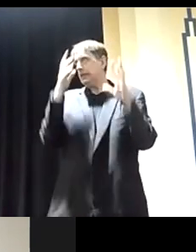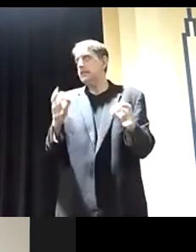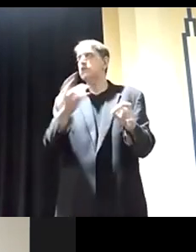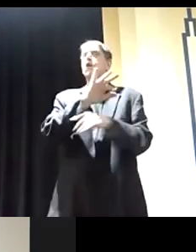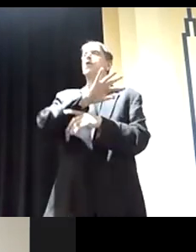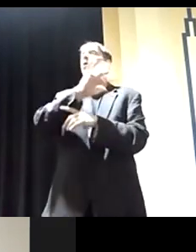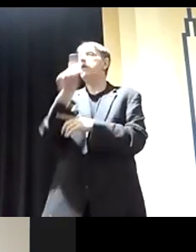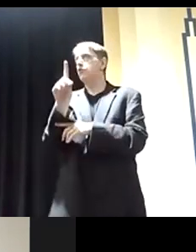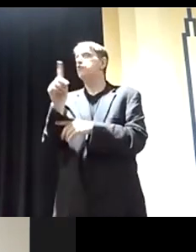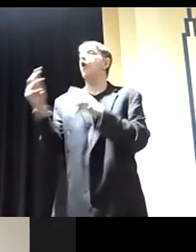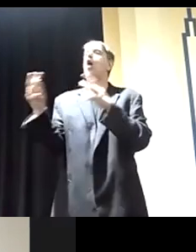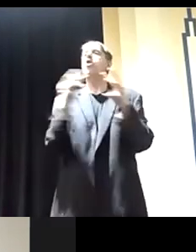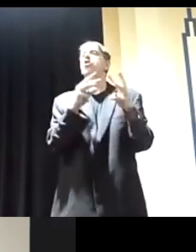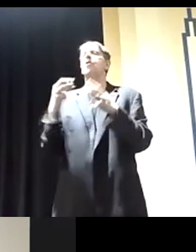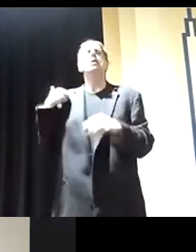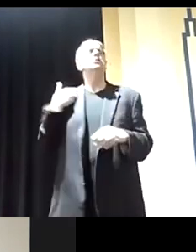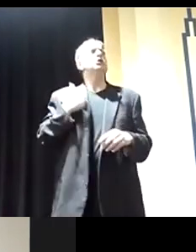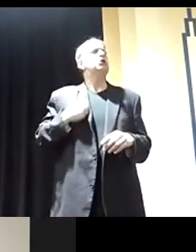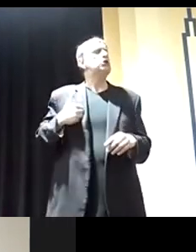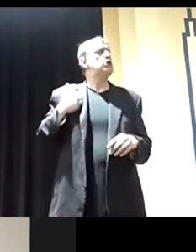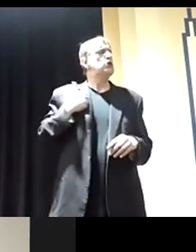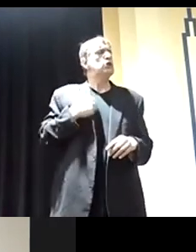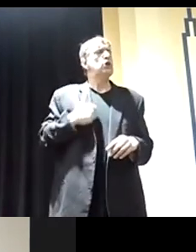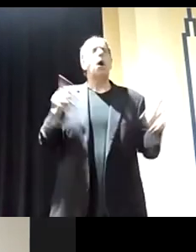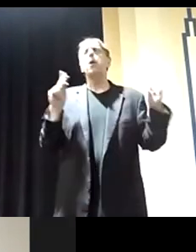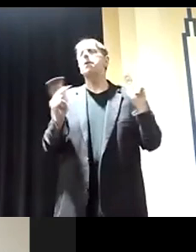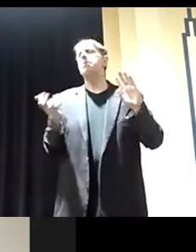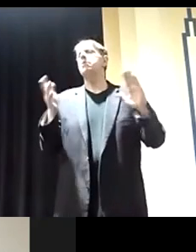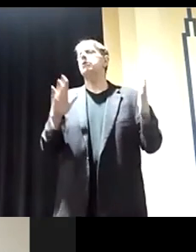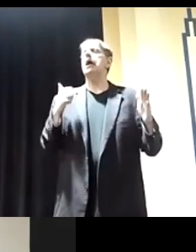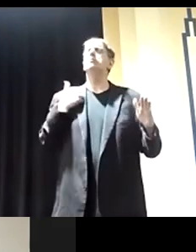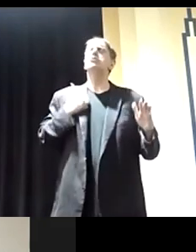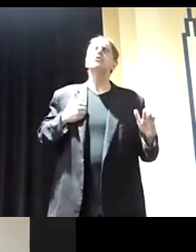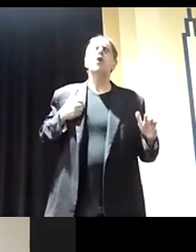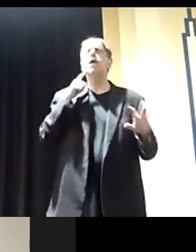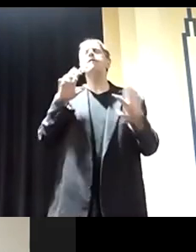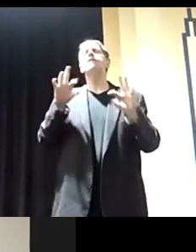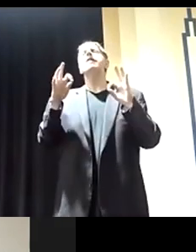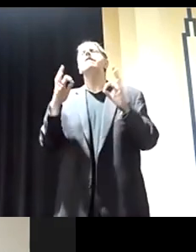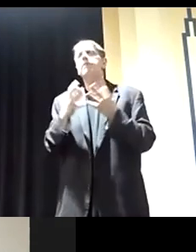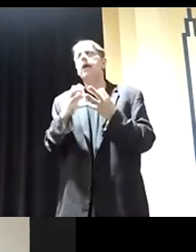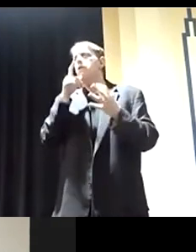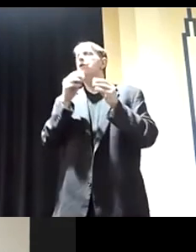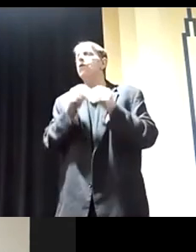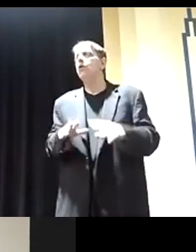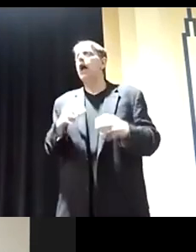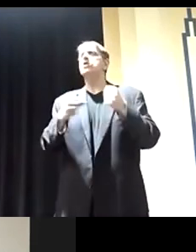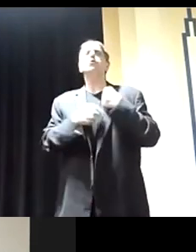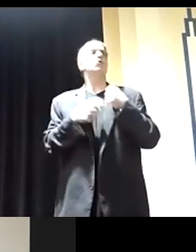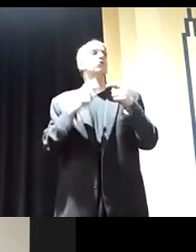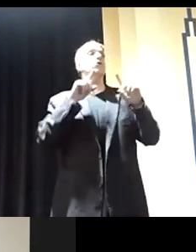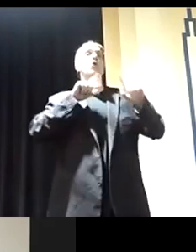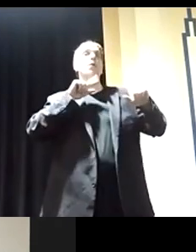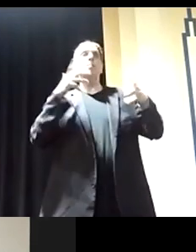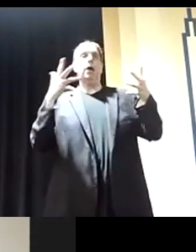I'm so sorry about the cost of death. I feel for the families of the soldiers lost. feel for the- Yeah, the time for rebuttal is over.